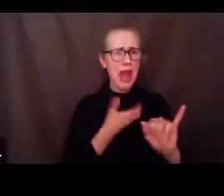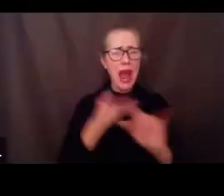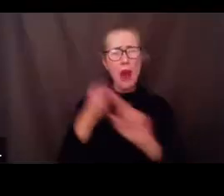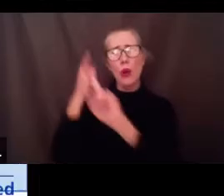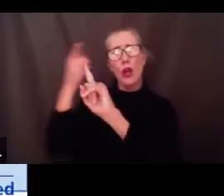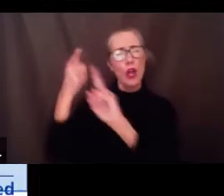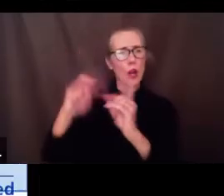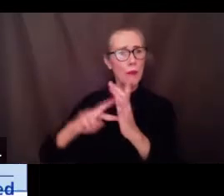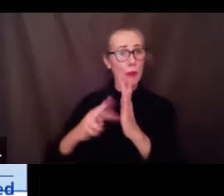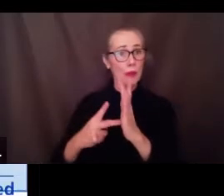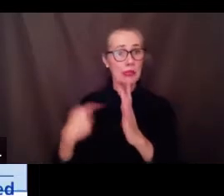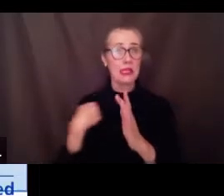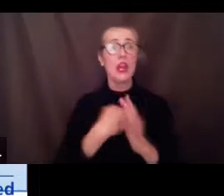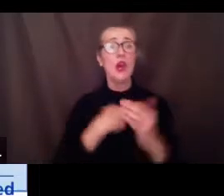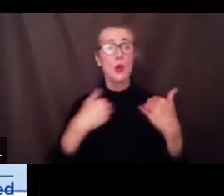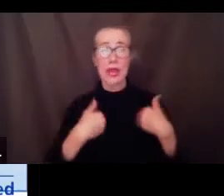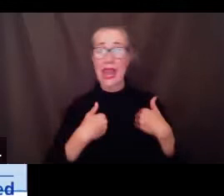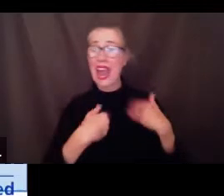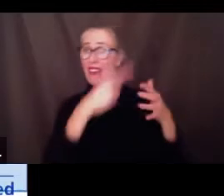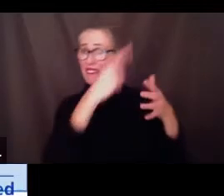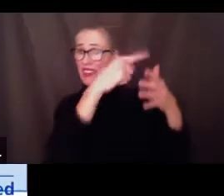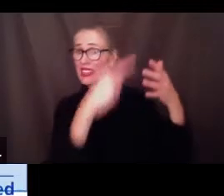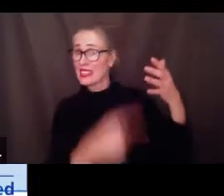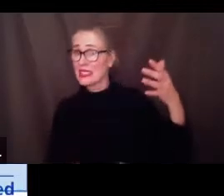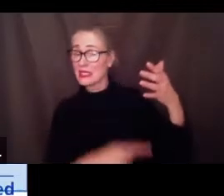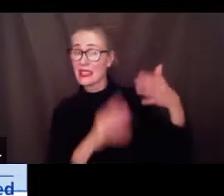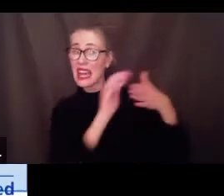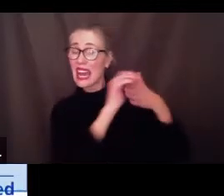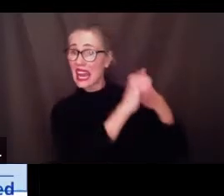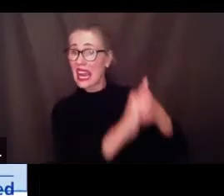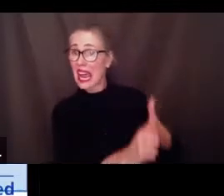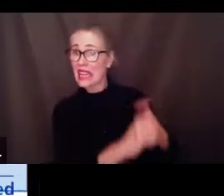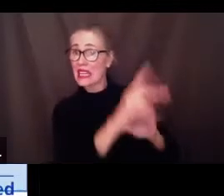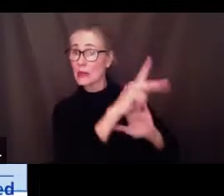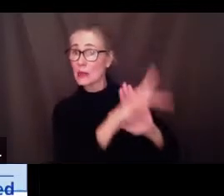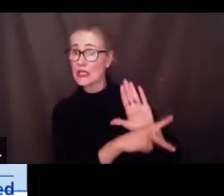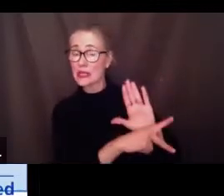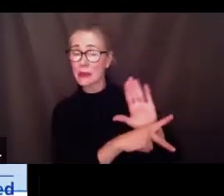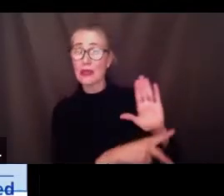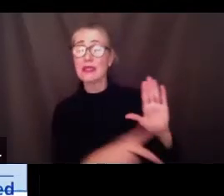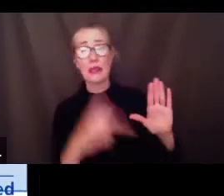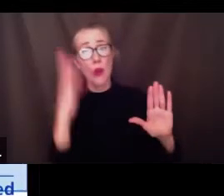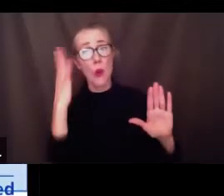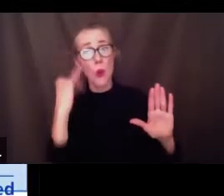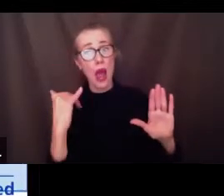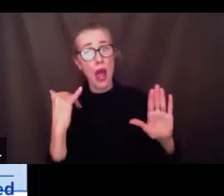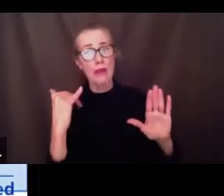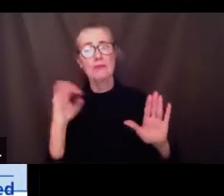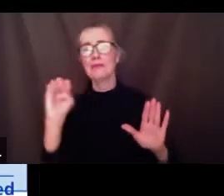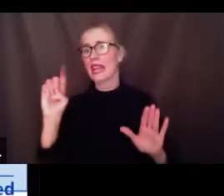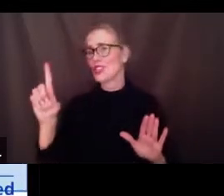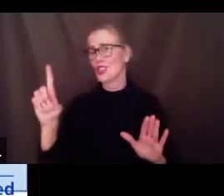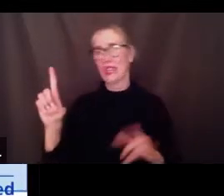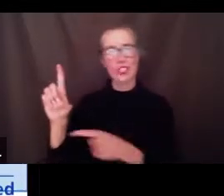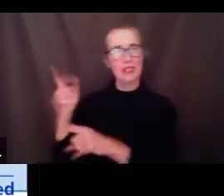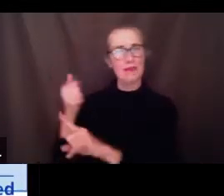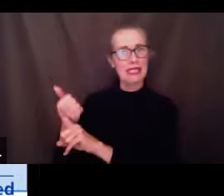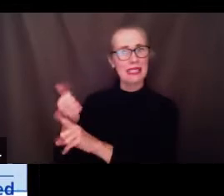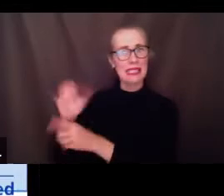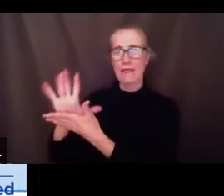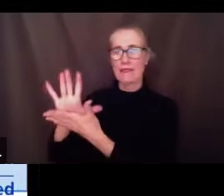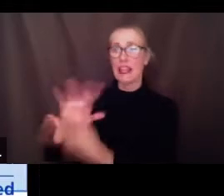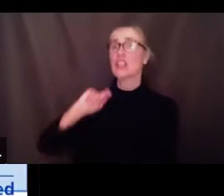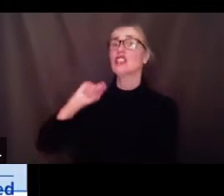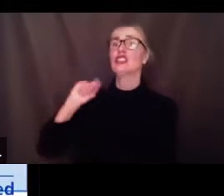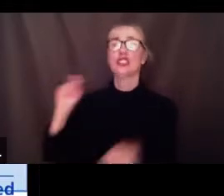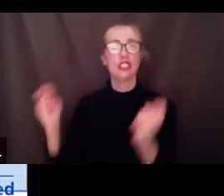to be true as we now land squarely in the reality that education has changed and let me be clear that this pandemic is